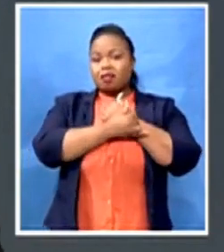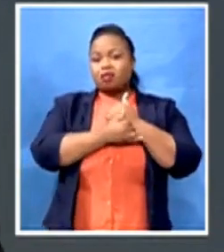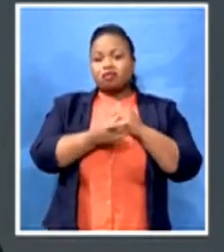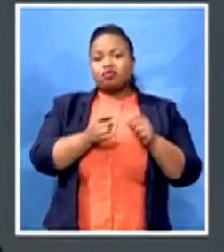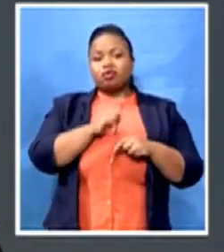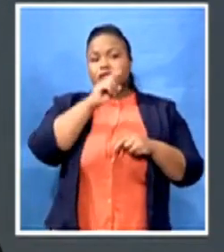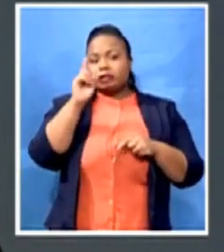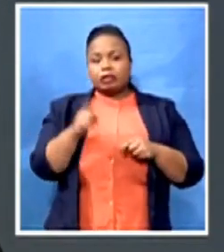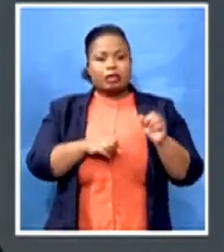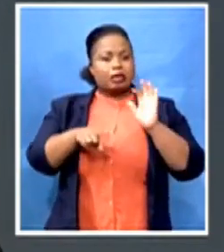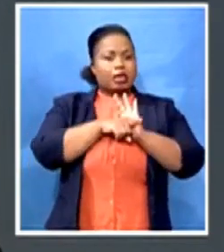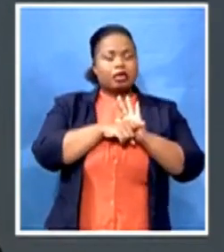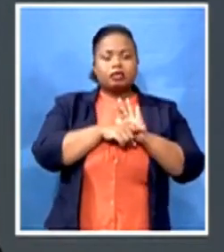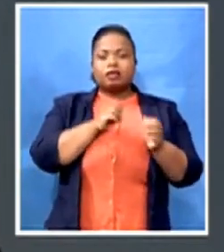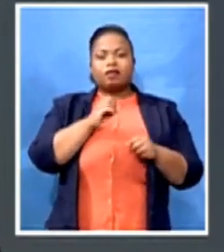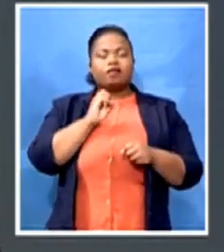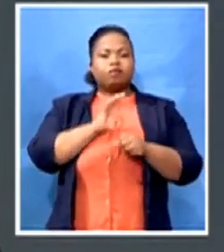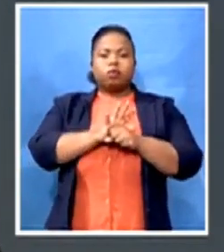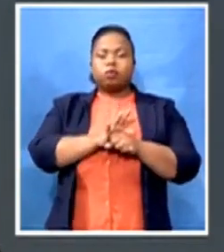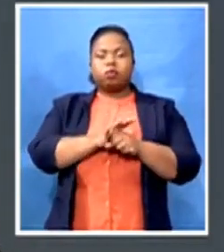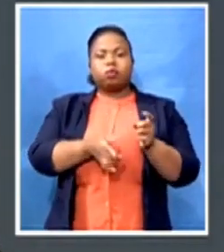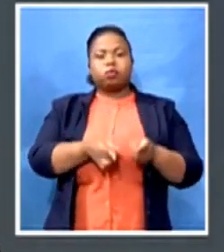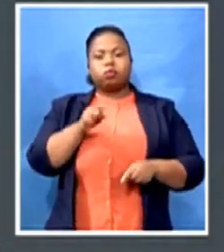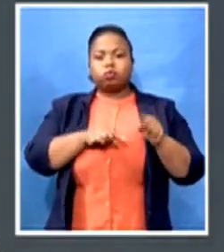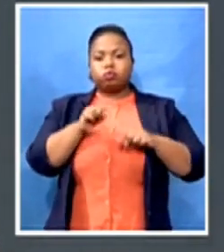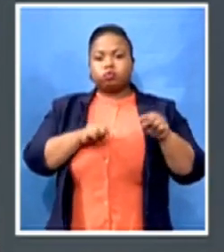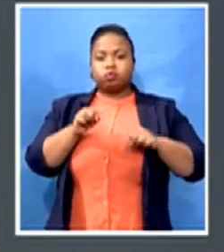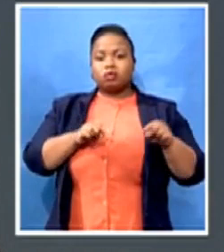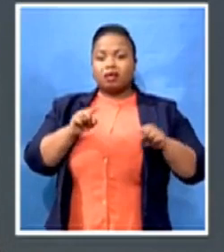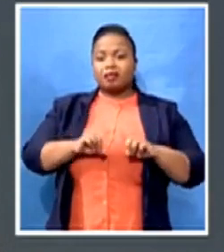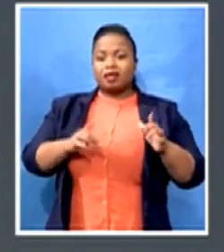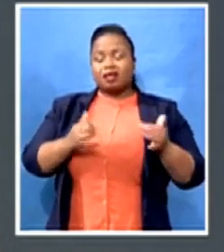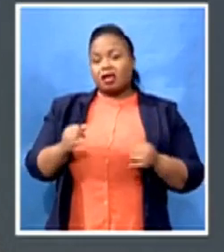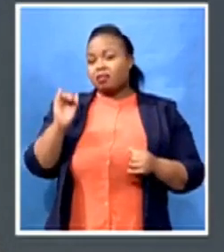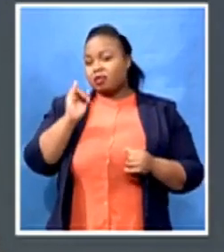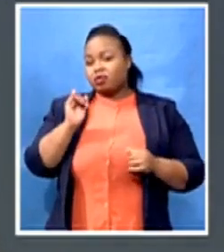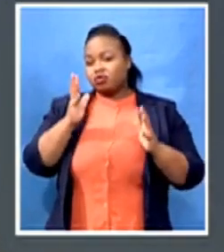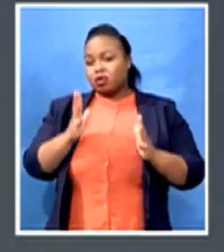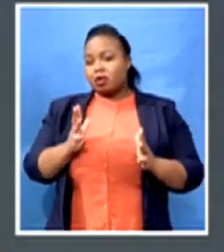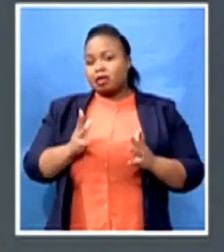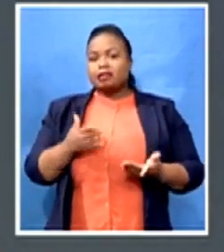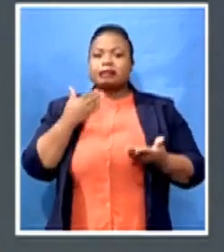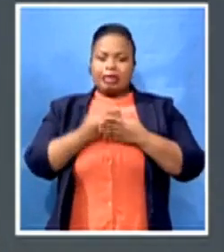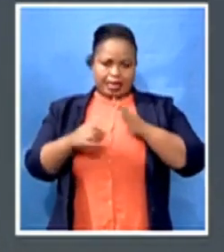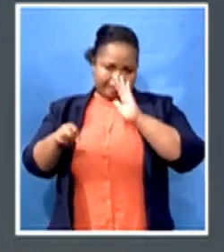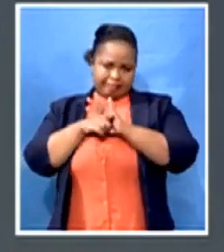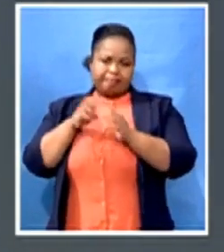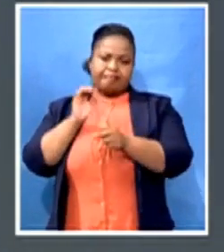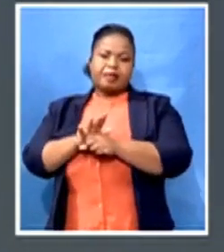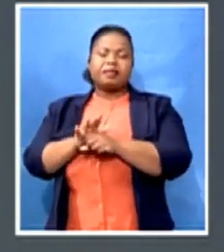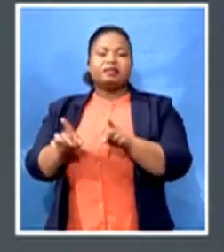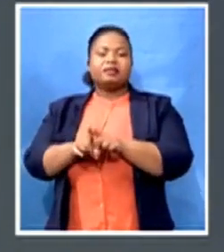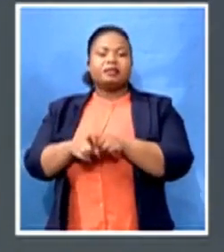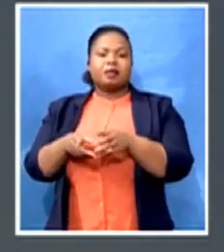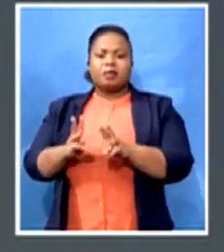It is expected that insurers may be significantly negatively affected given that they provide coverage for